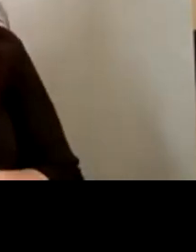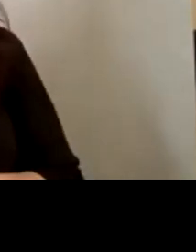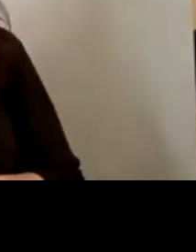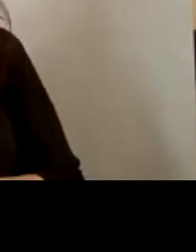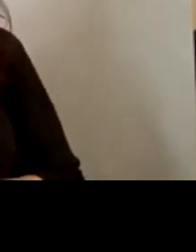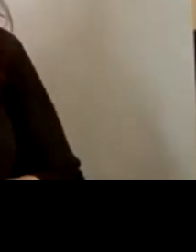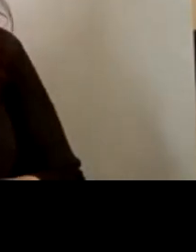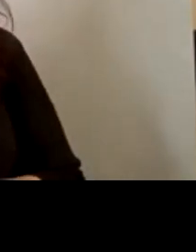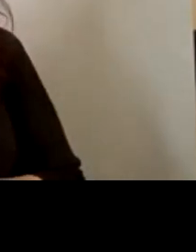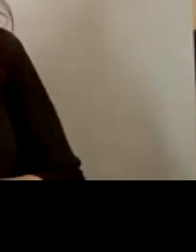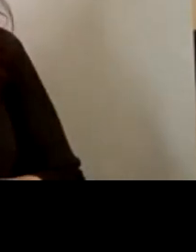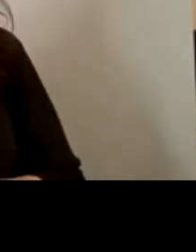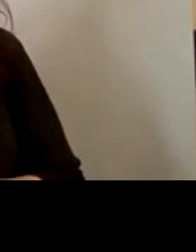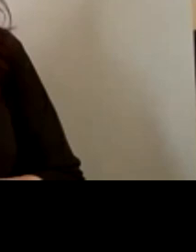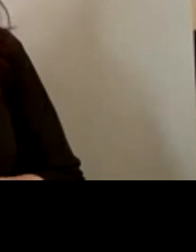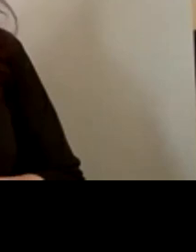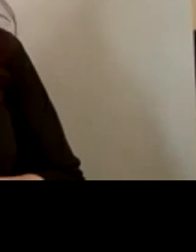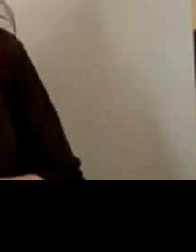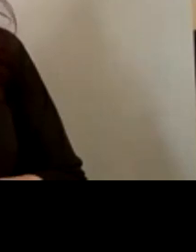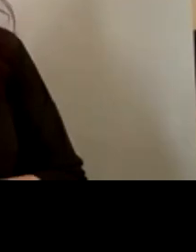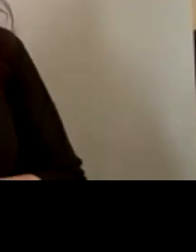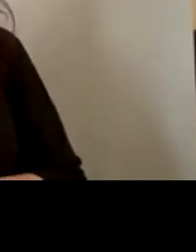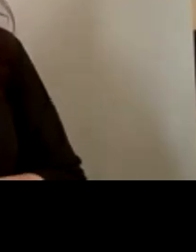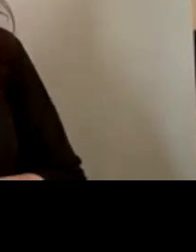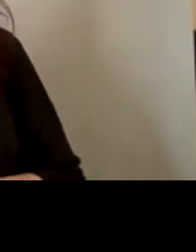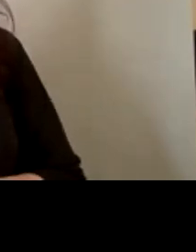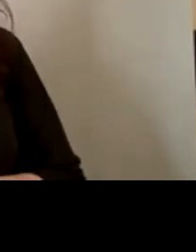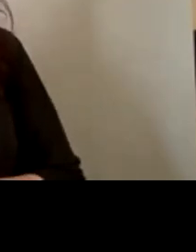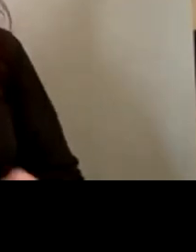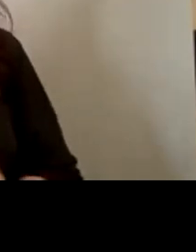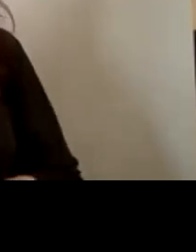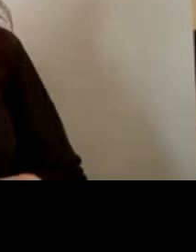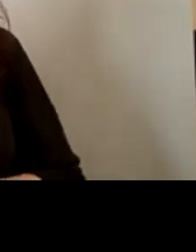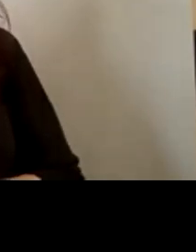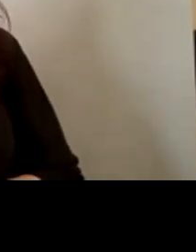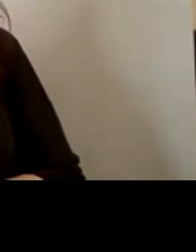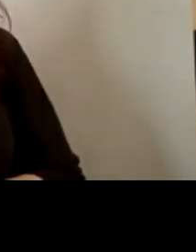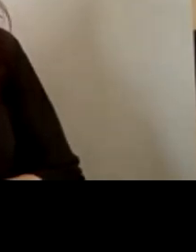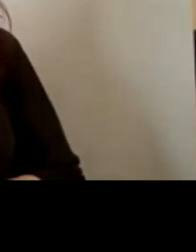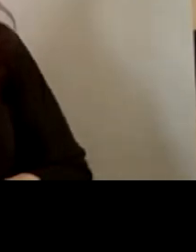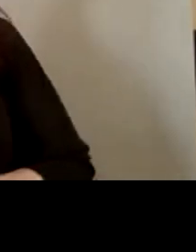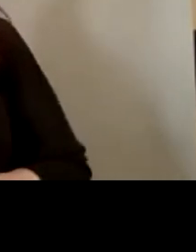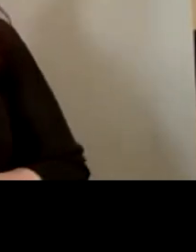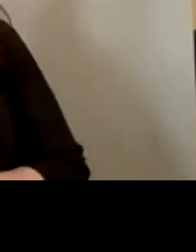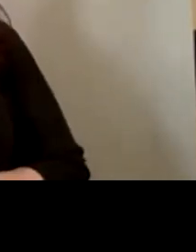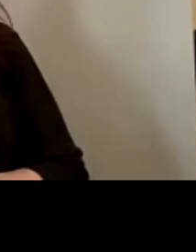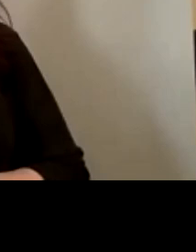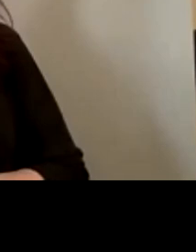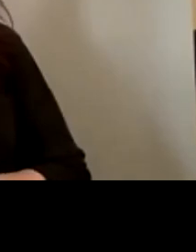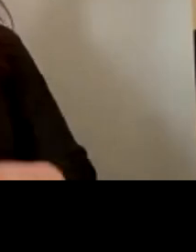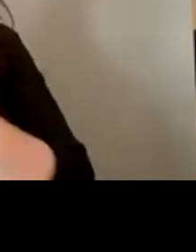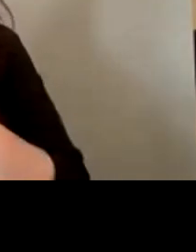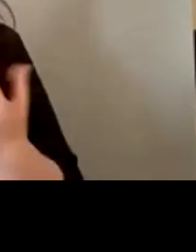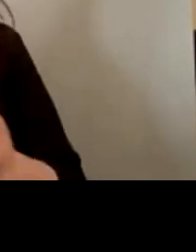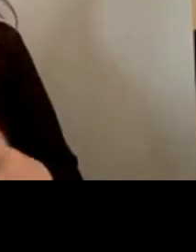no i'm not seeing everyone i'm not seeing anyone i'm going to have to ask my own questions at the end actually because i had